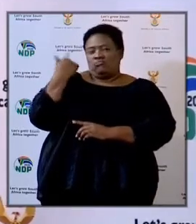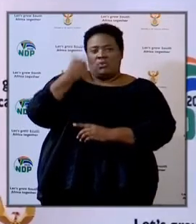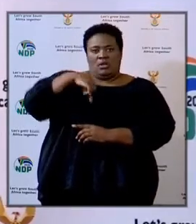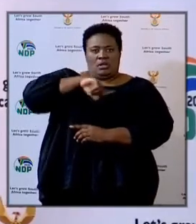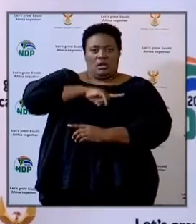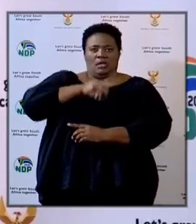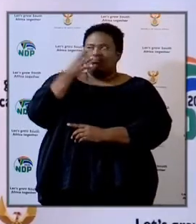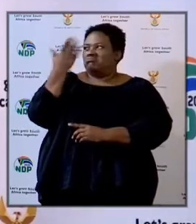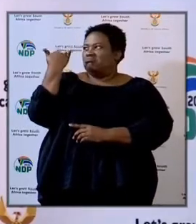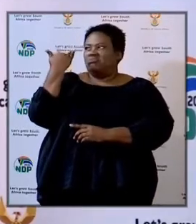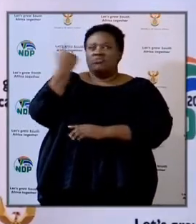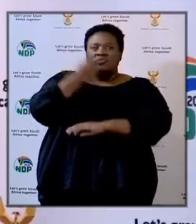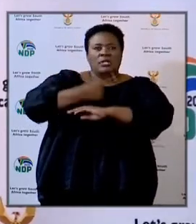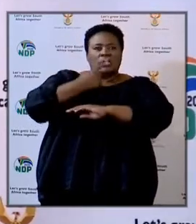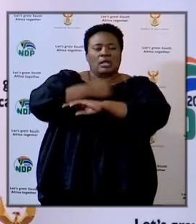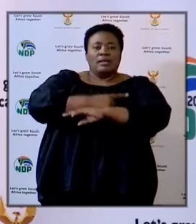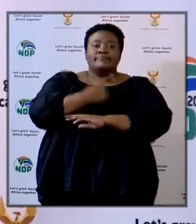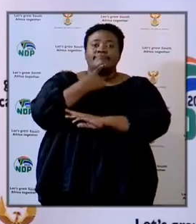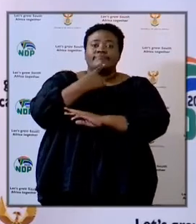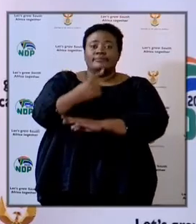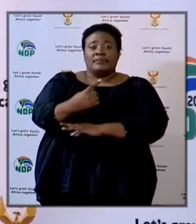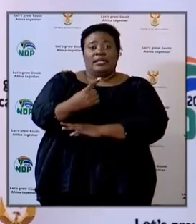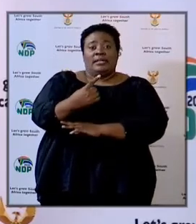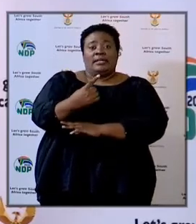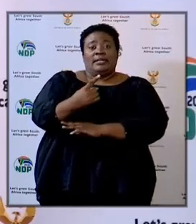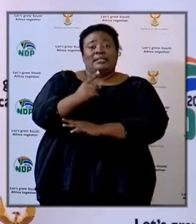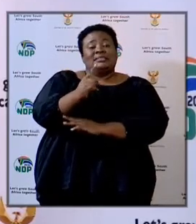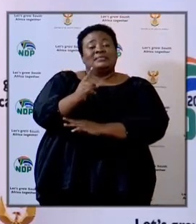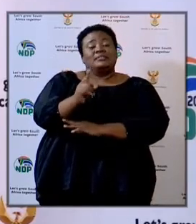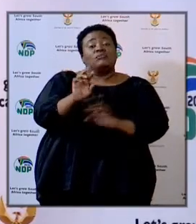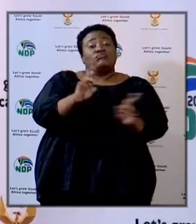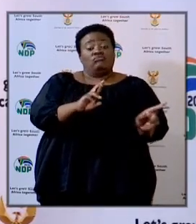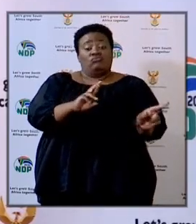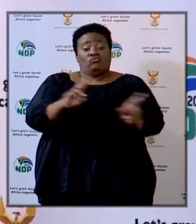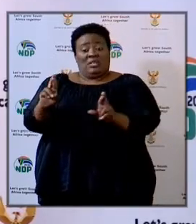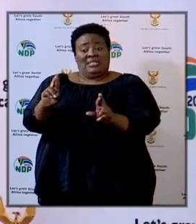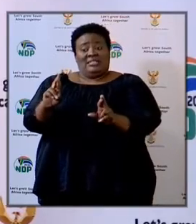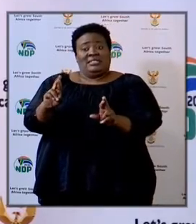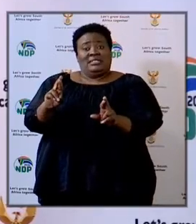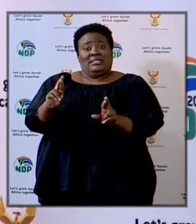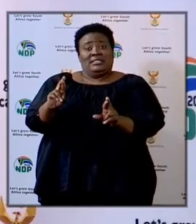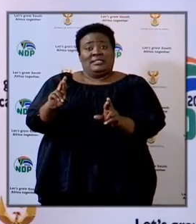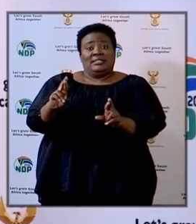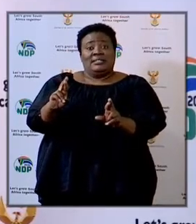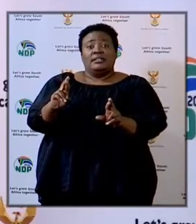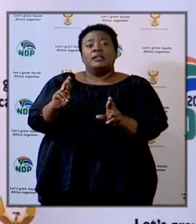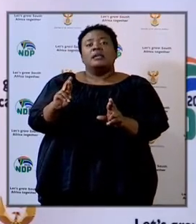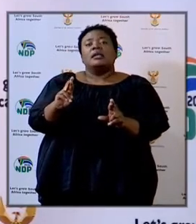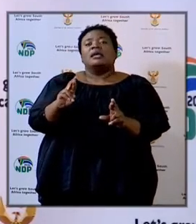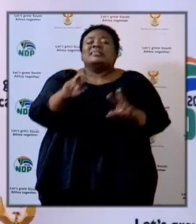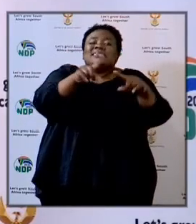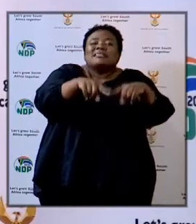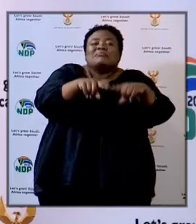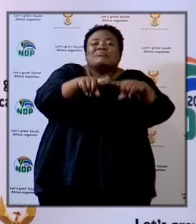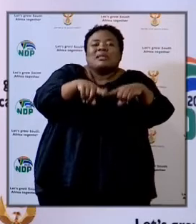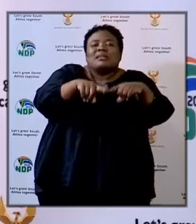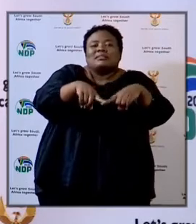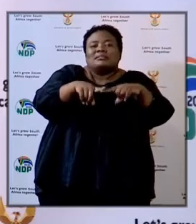ago that the state of readiness is a relative notion, is not an absolute notion.